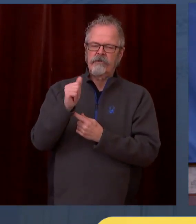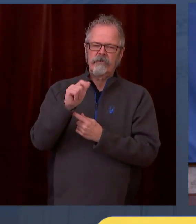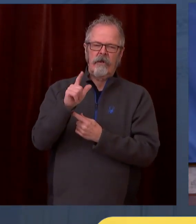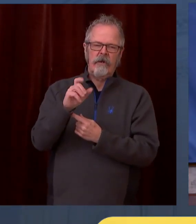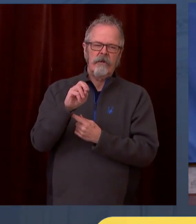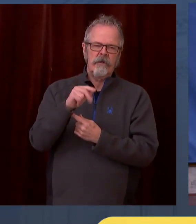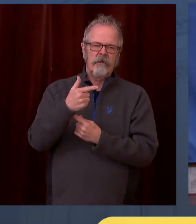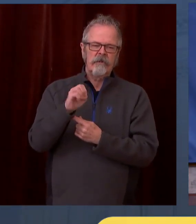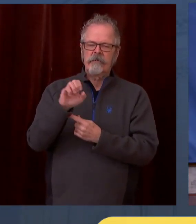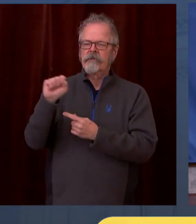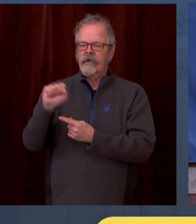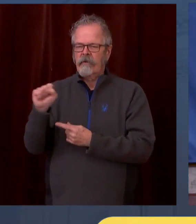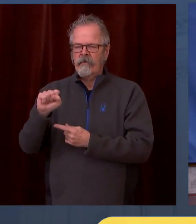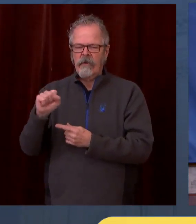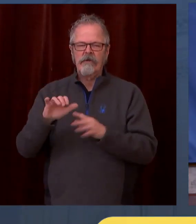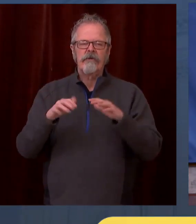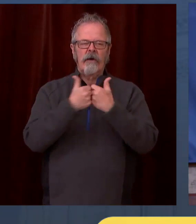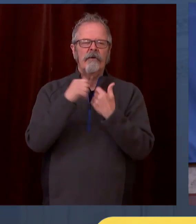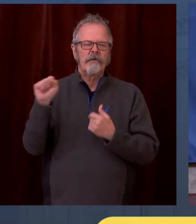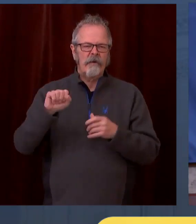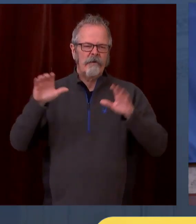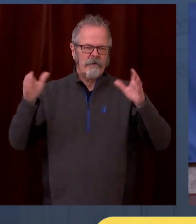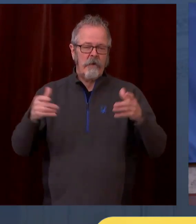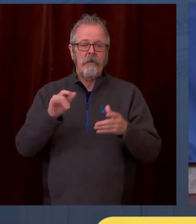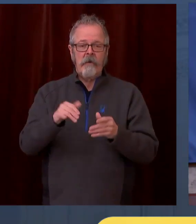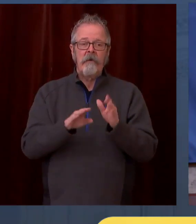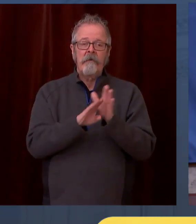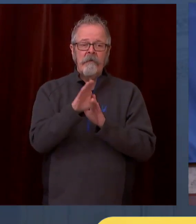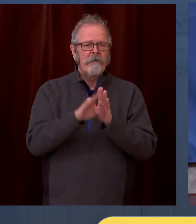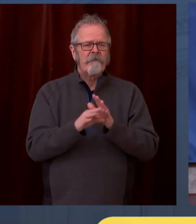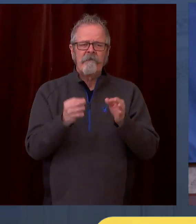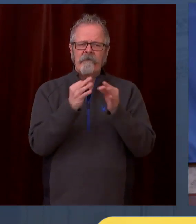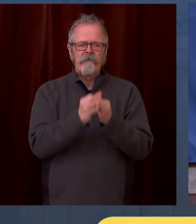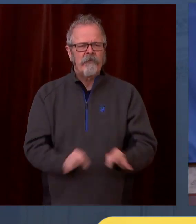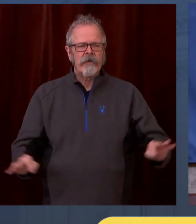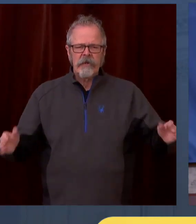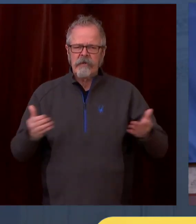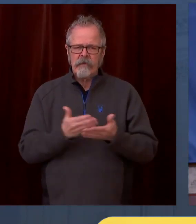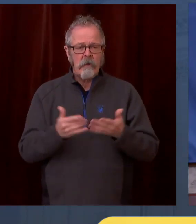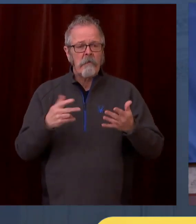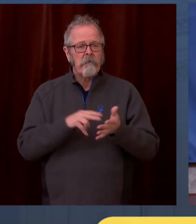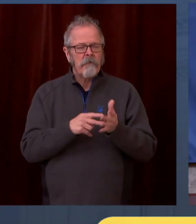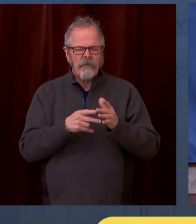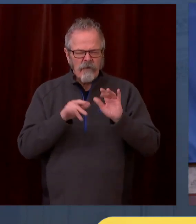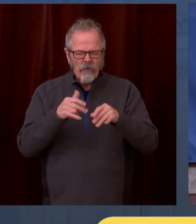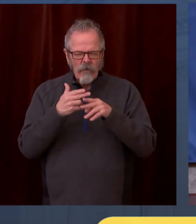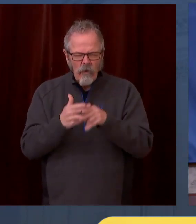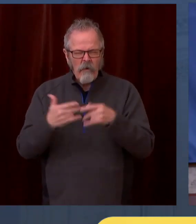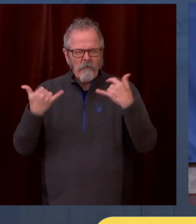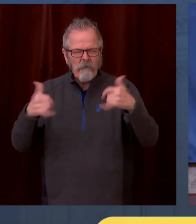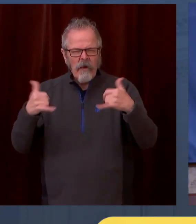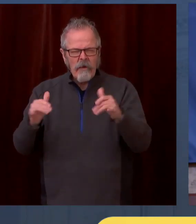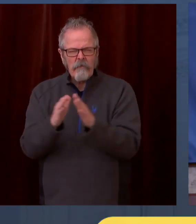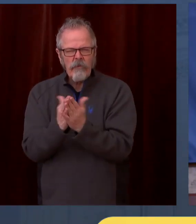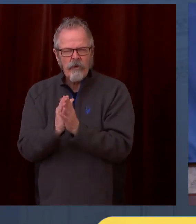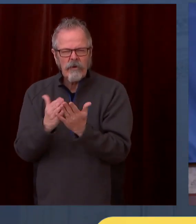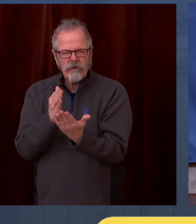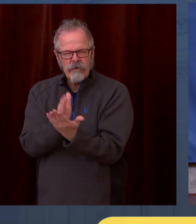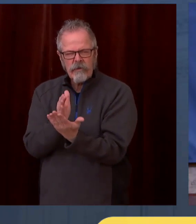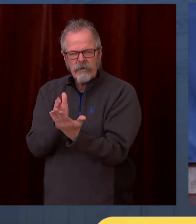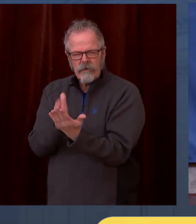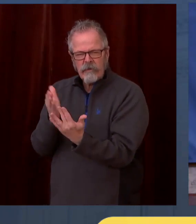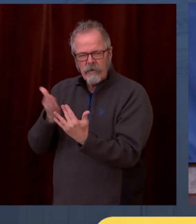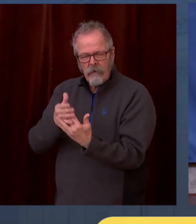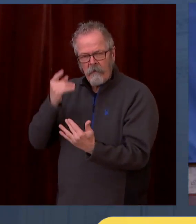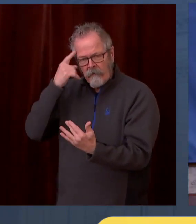We anticipate there will be more in the next several months. So that group is releasing a playbook for mass vaccination